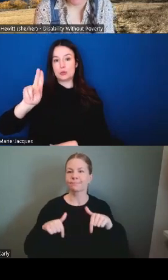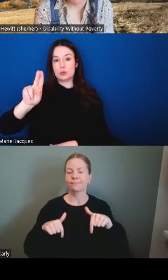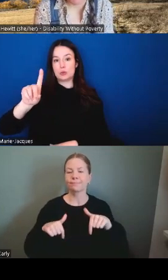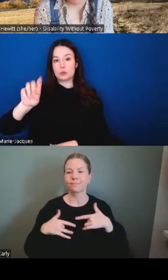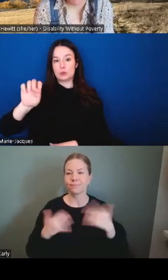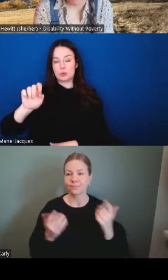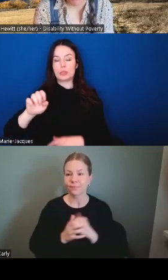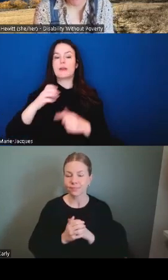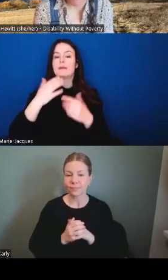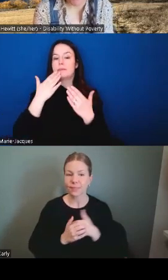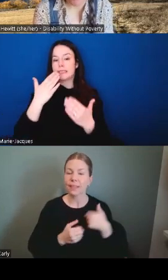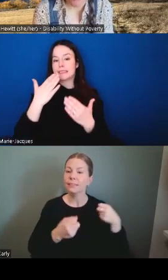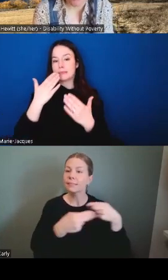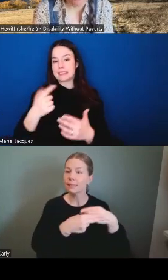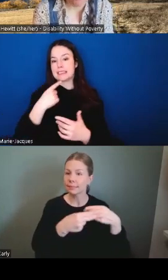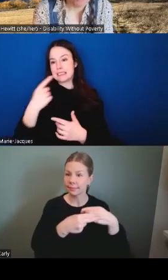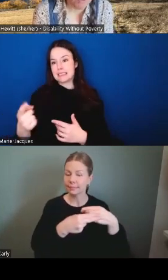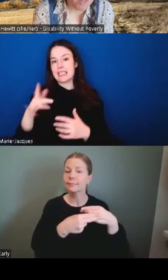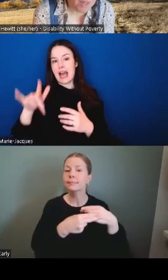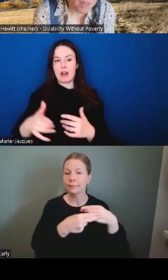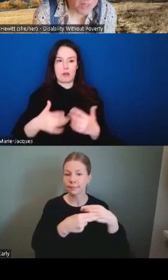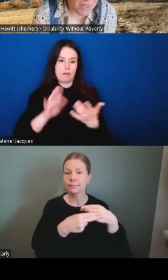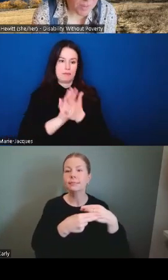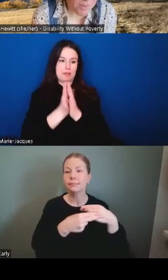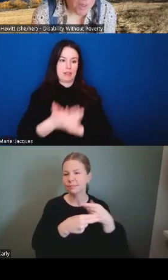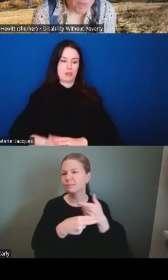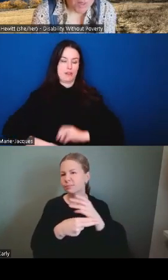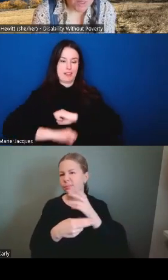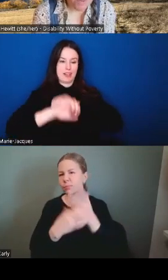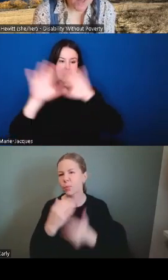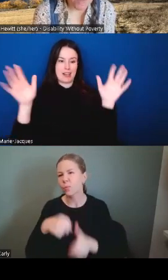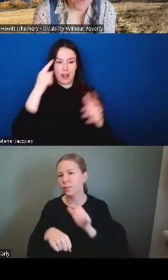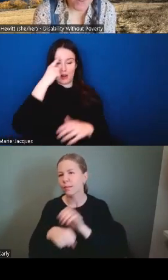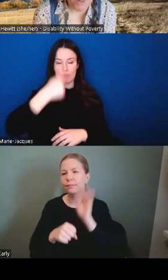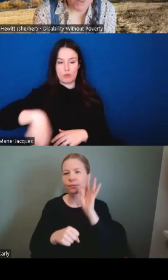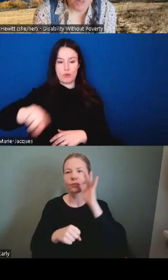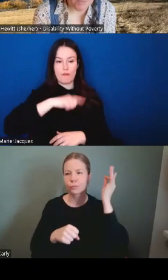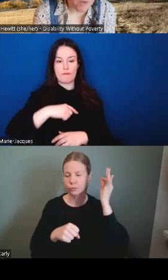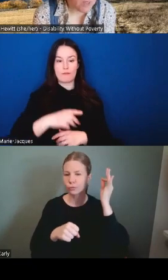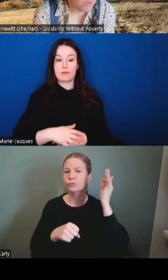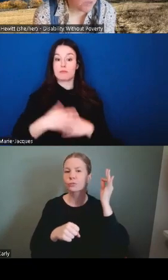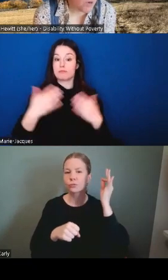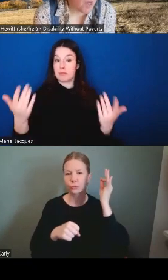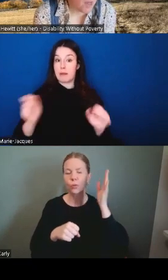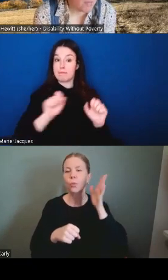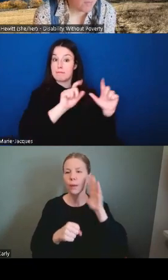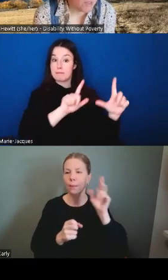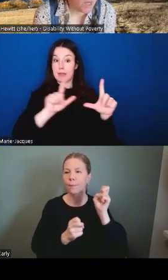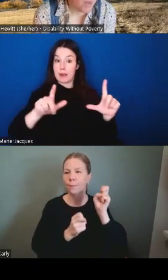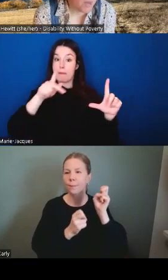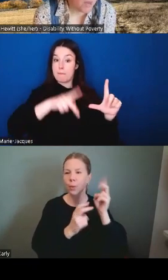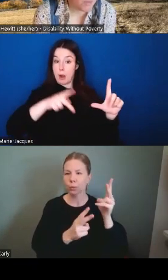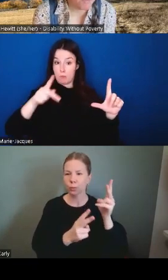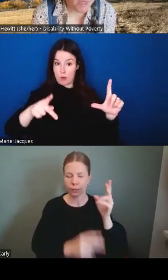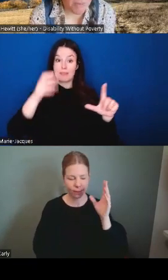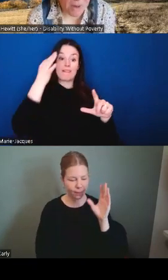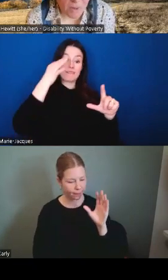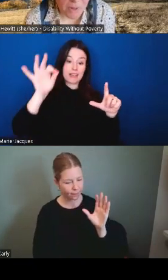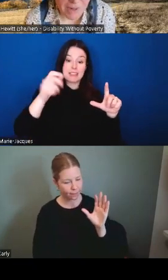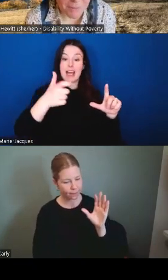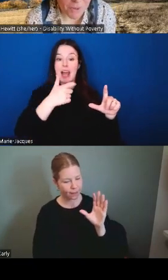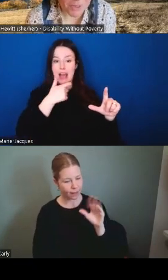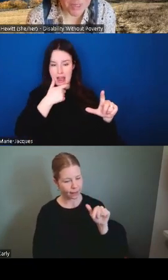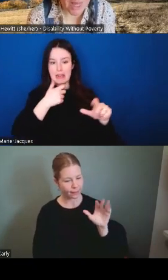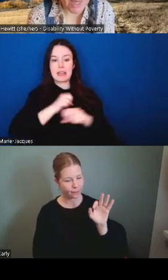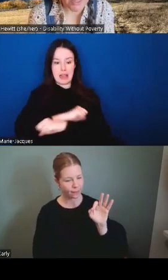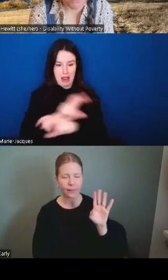available for in english as well we will make this um this facebook facebook try again michelle this these